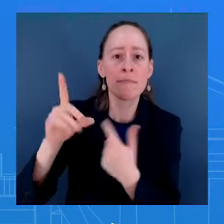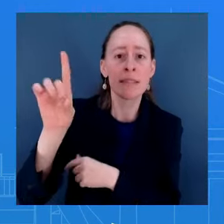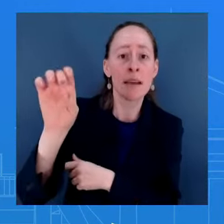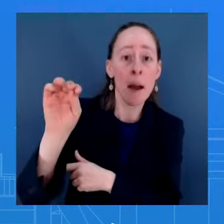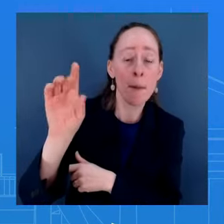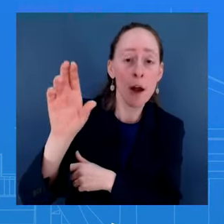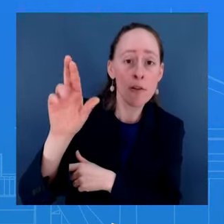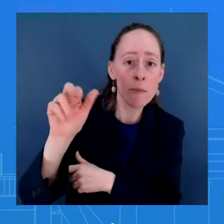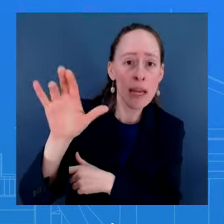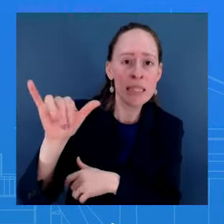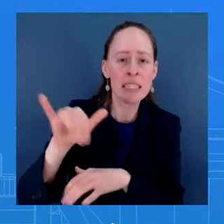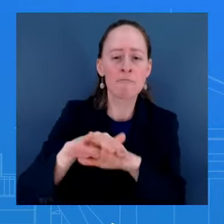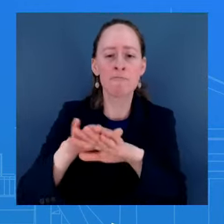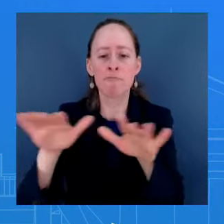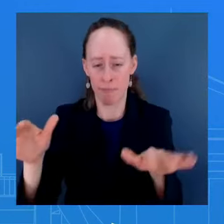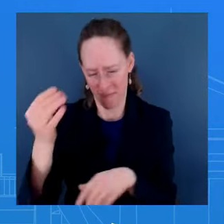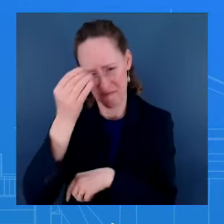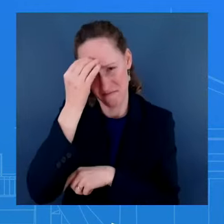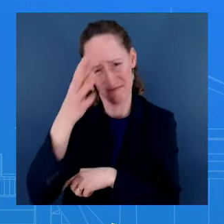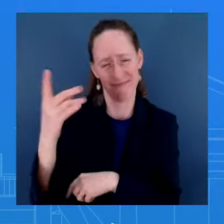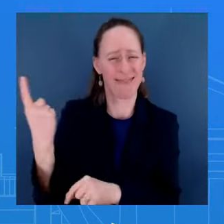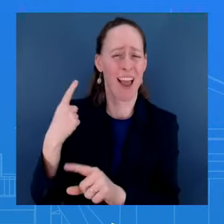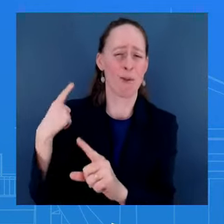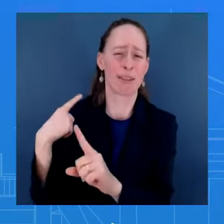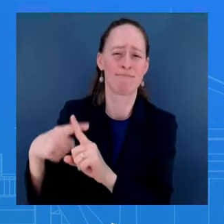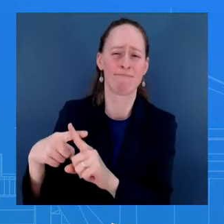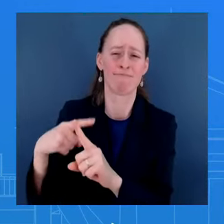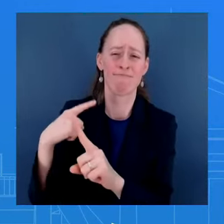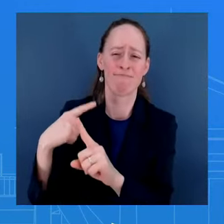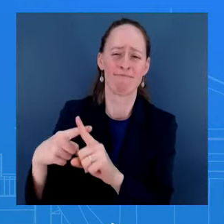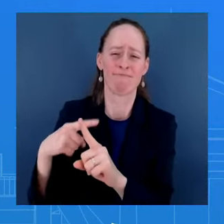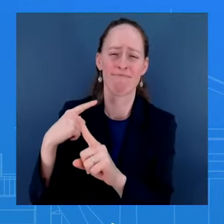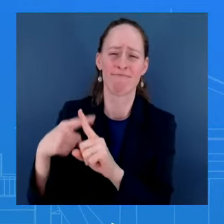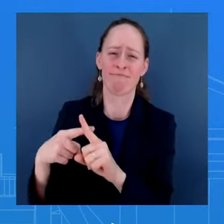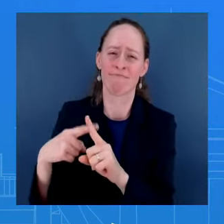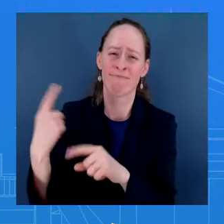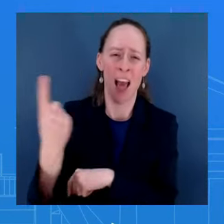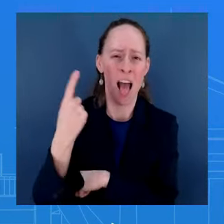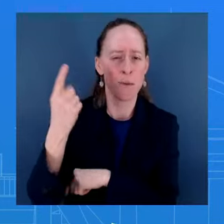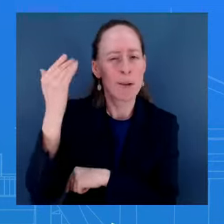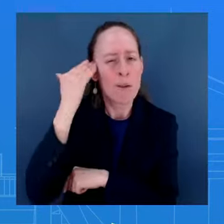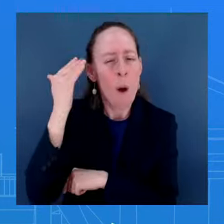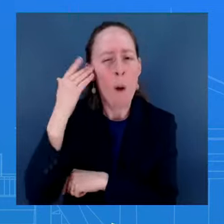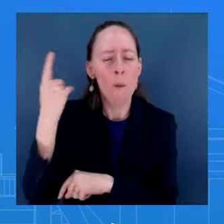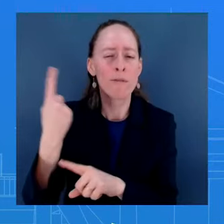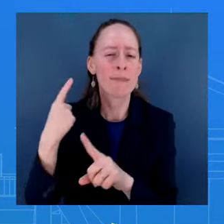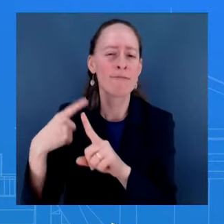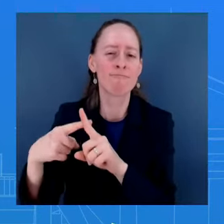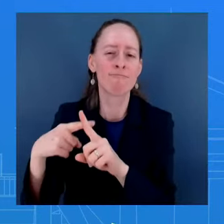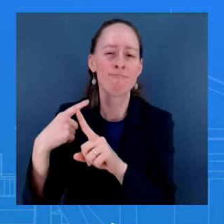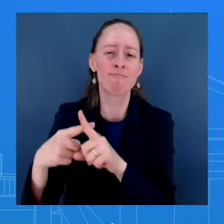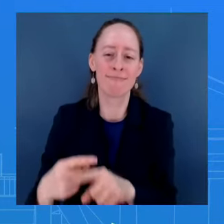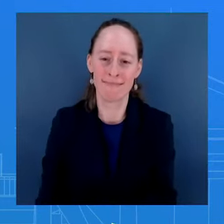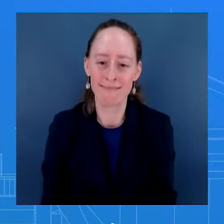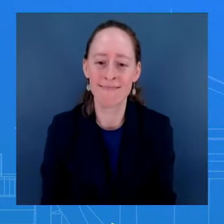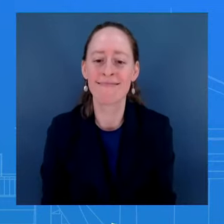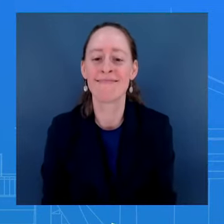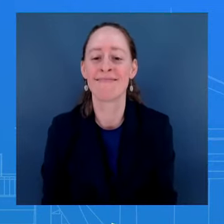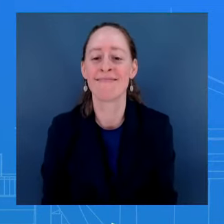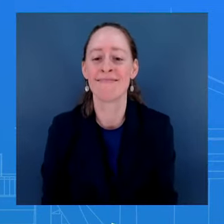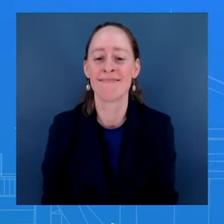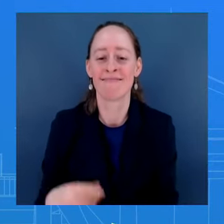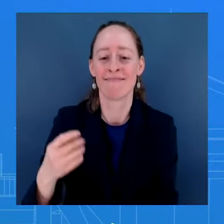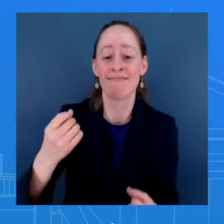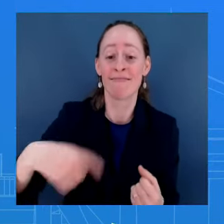formulation on percentages or how that's going to be divvied up. But that's what you can expect to hear from the president. And is the